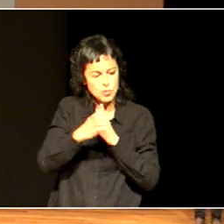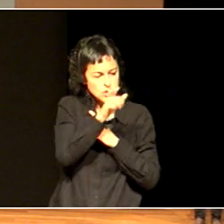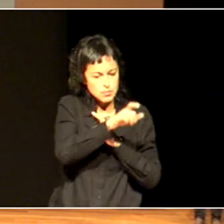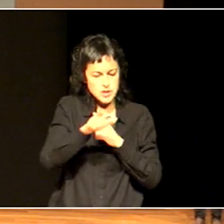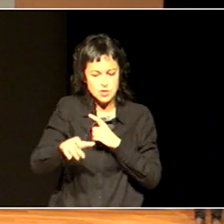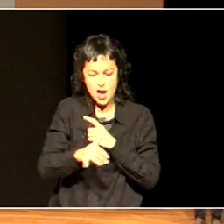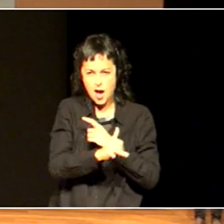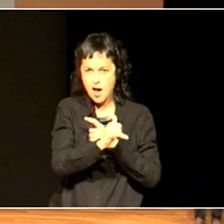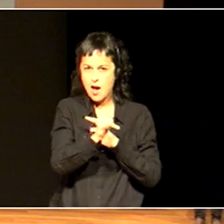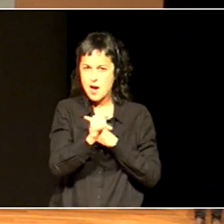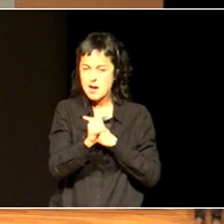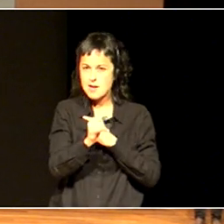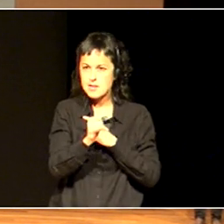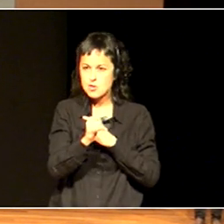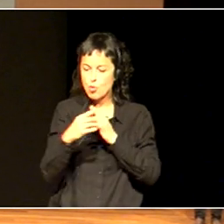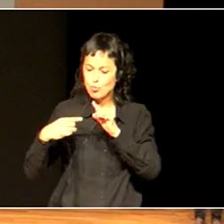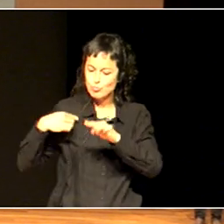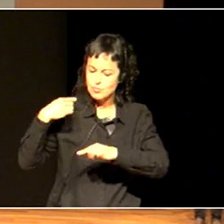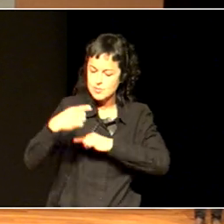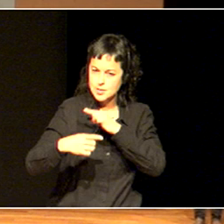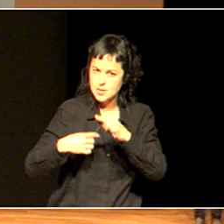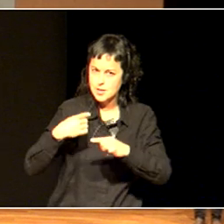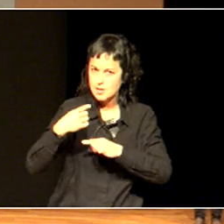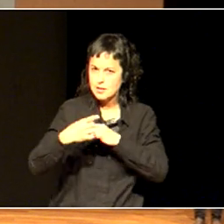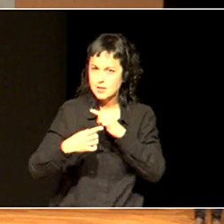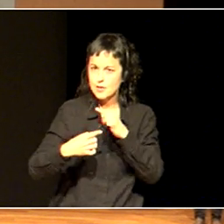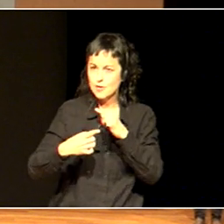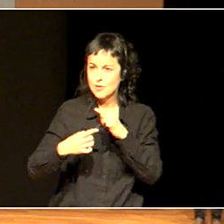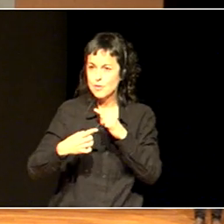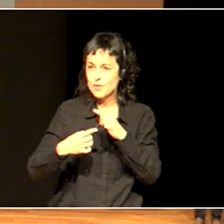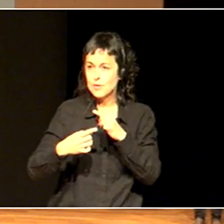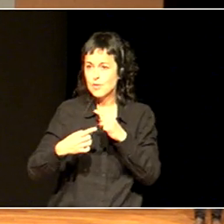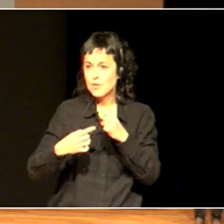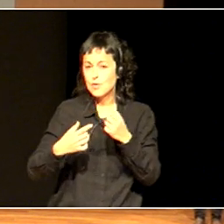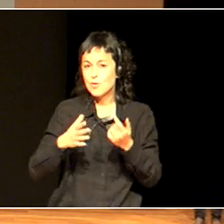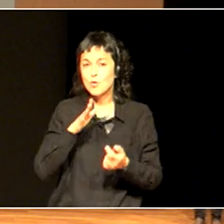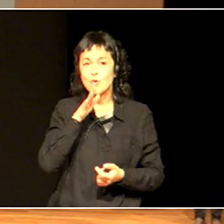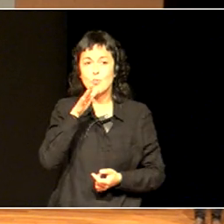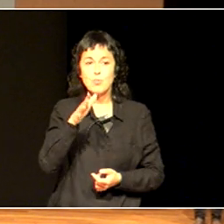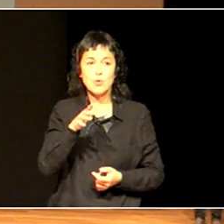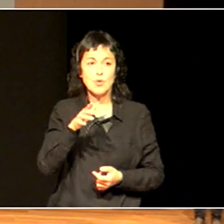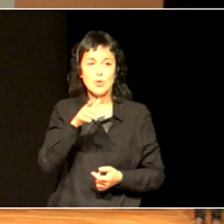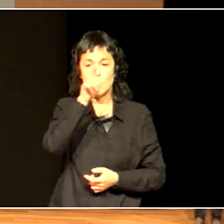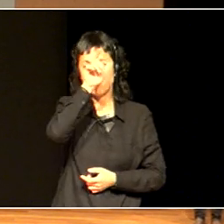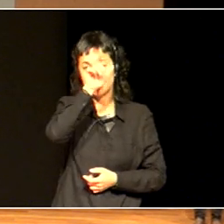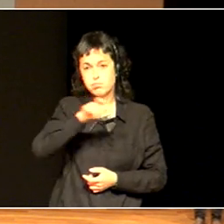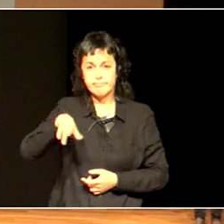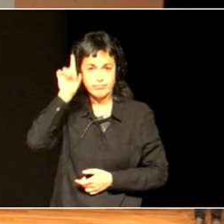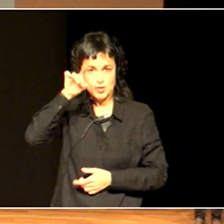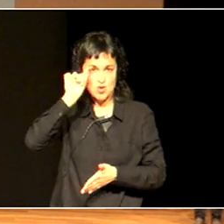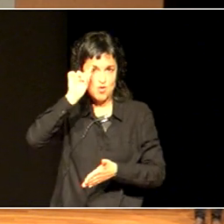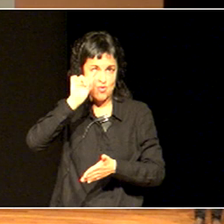employed locally. Whereas I think still is the case in Spain that people are employed by the center